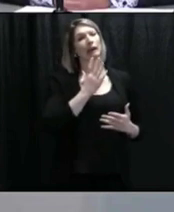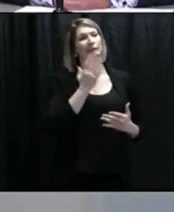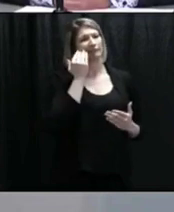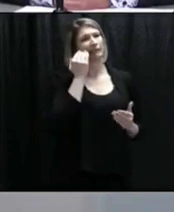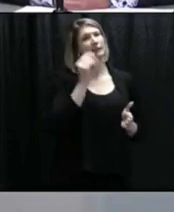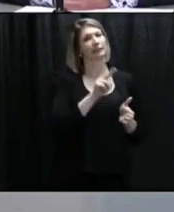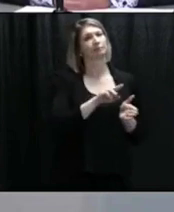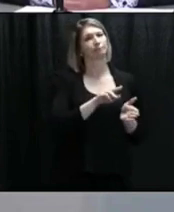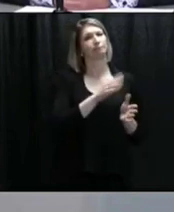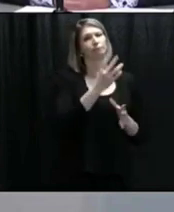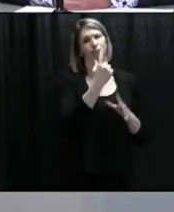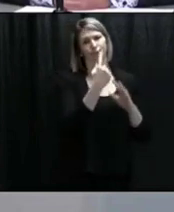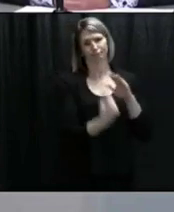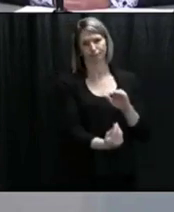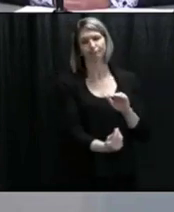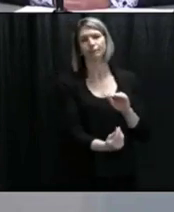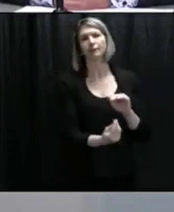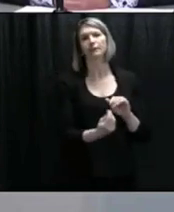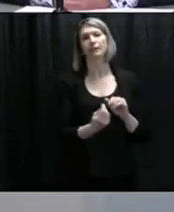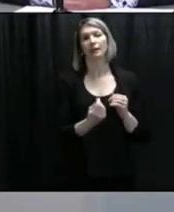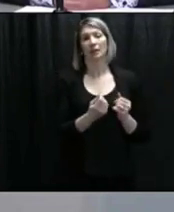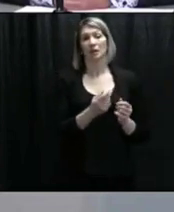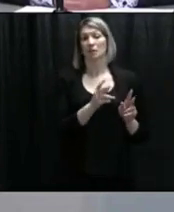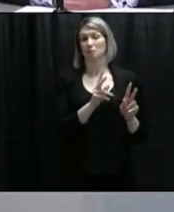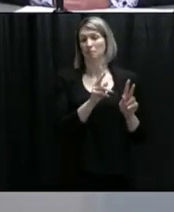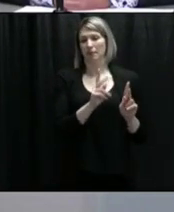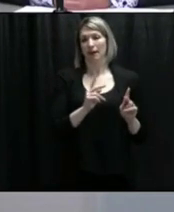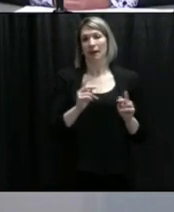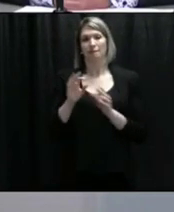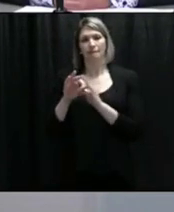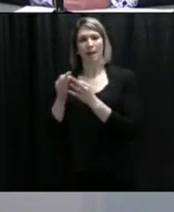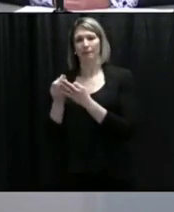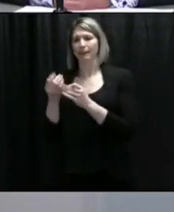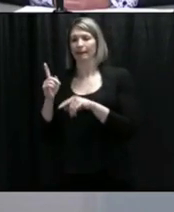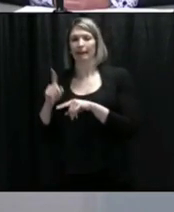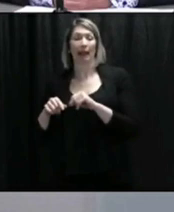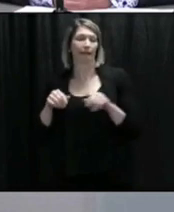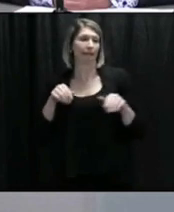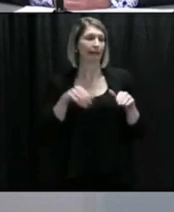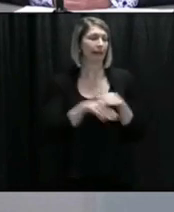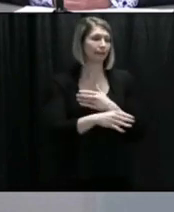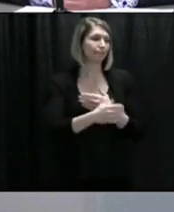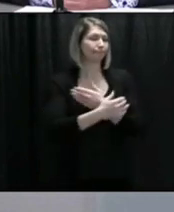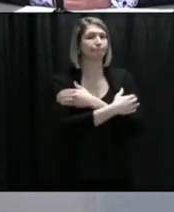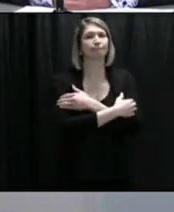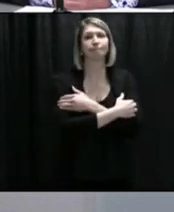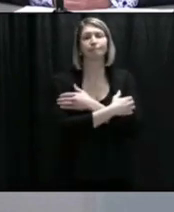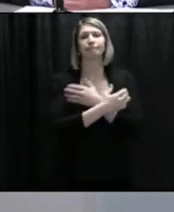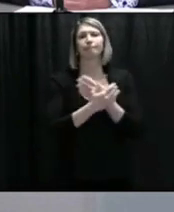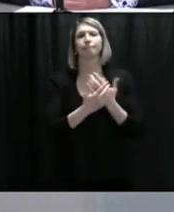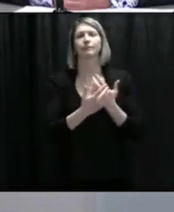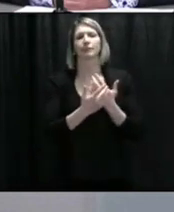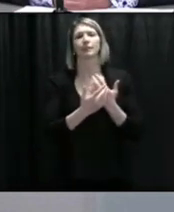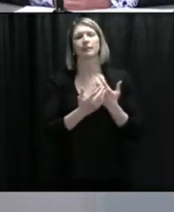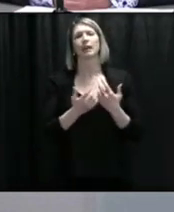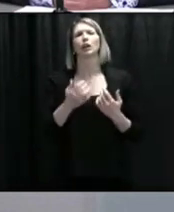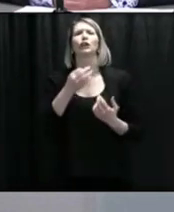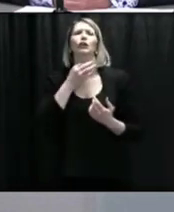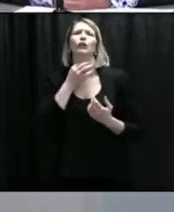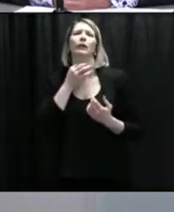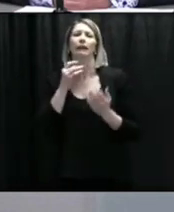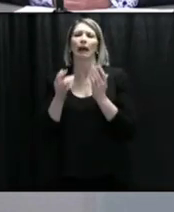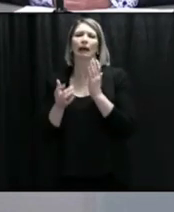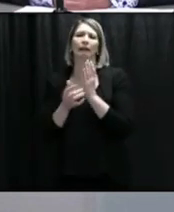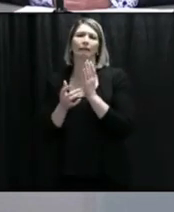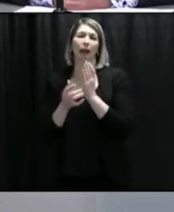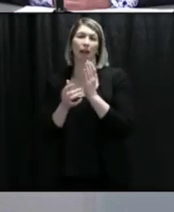friends and family aren't able to be around them at those last moments. Are we using technology or anything else to try and be able